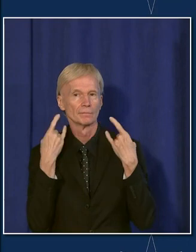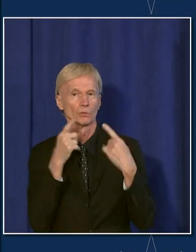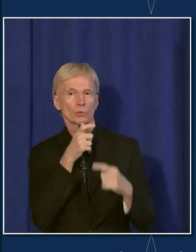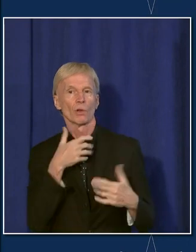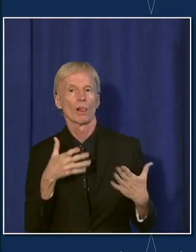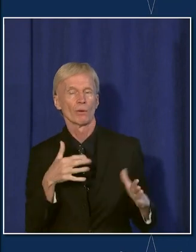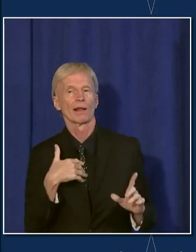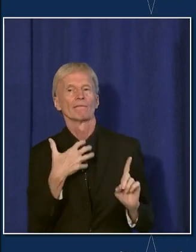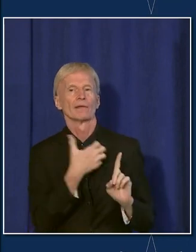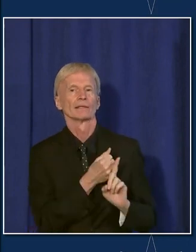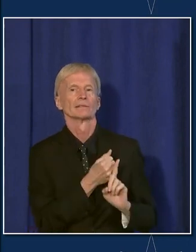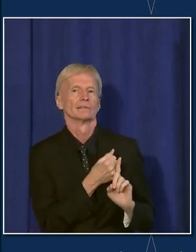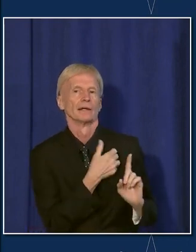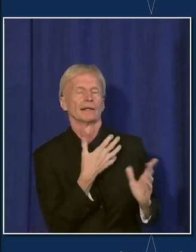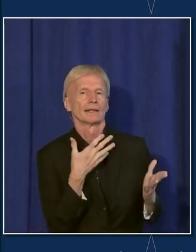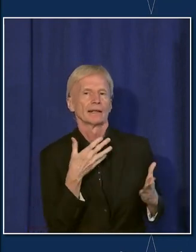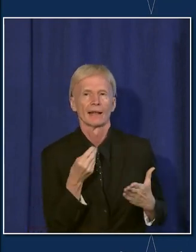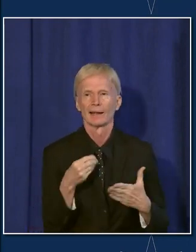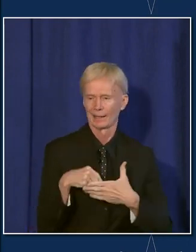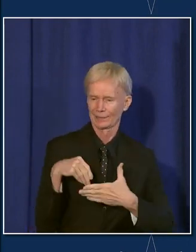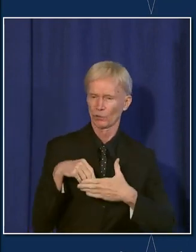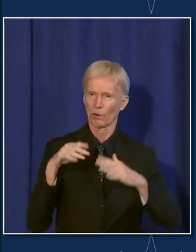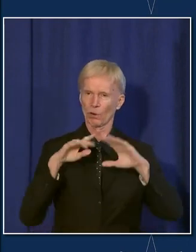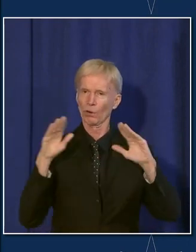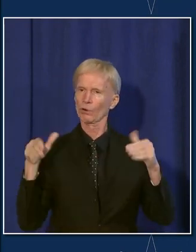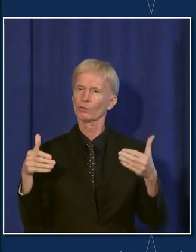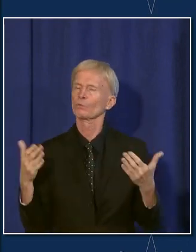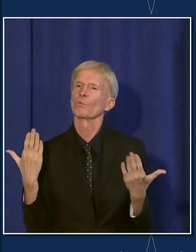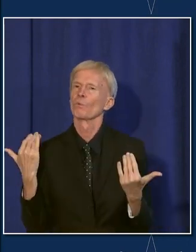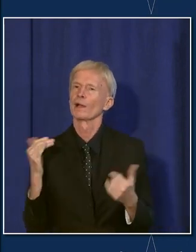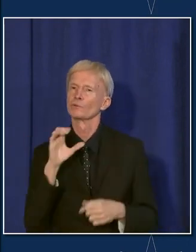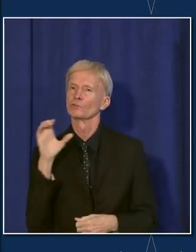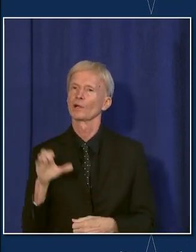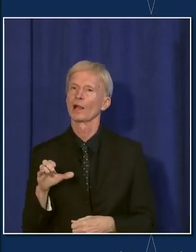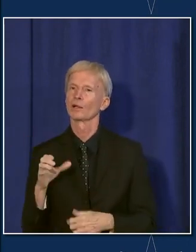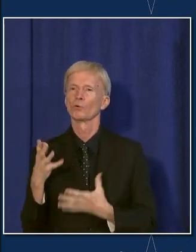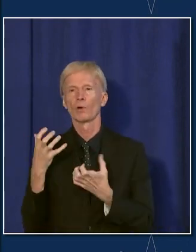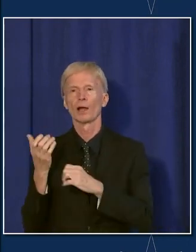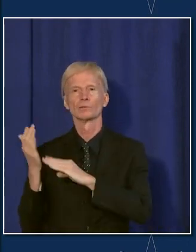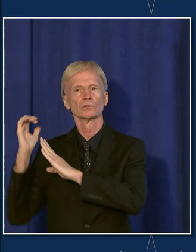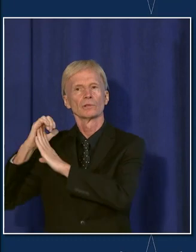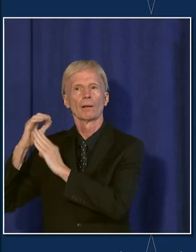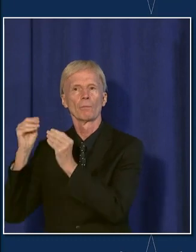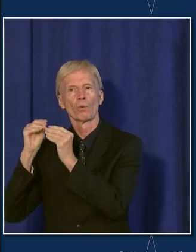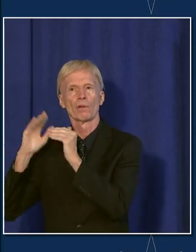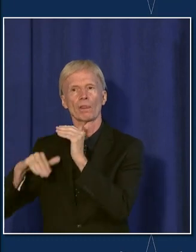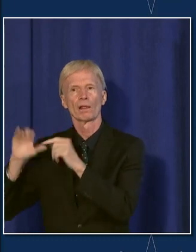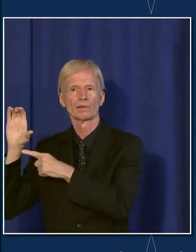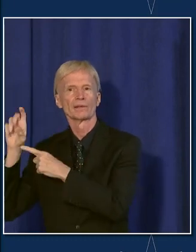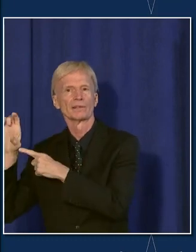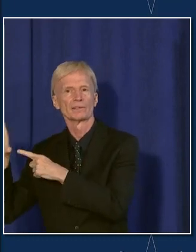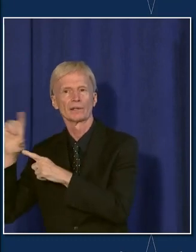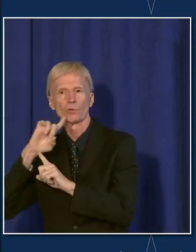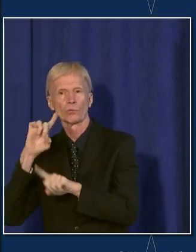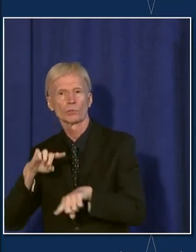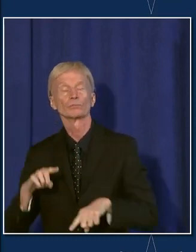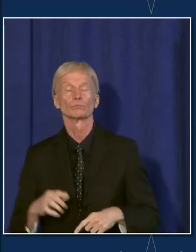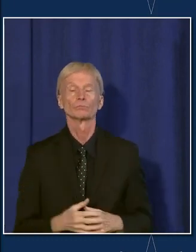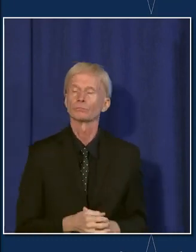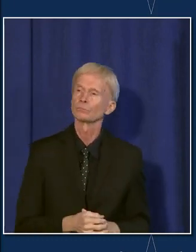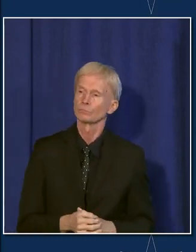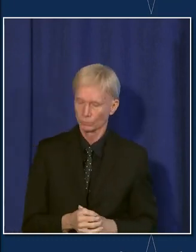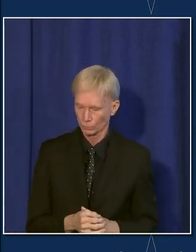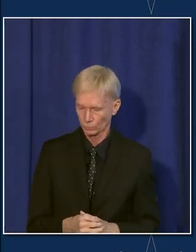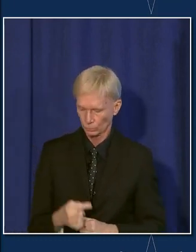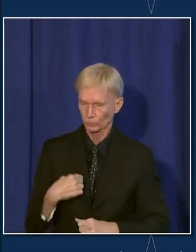settings. Why the decision by the city to go further than those CDC guidelines and issue a mandate? Yeah. So, we've seen many